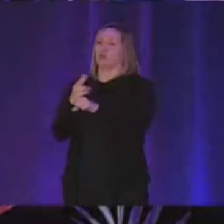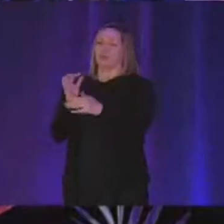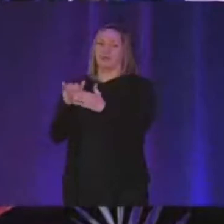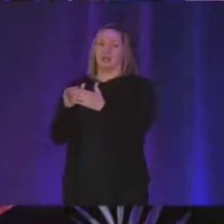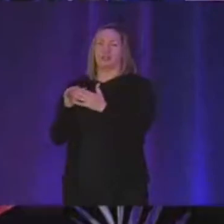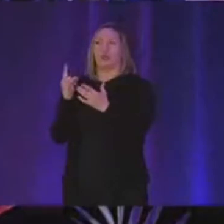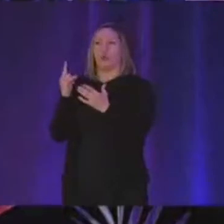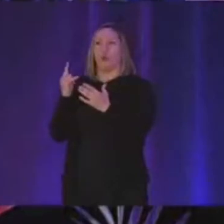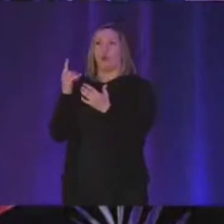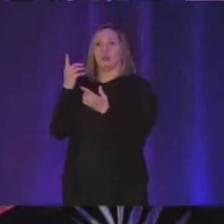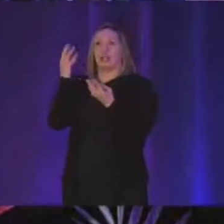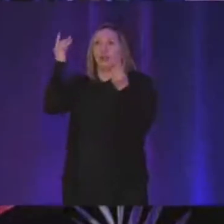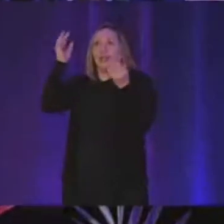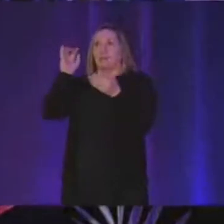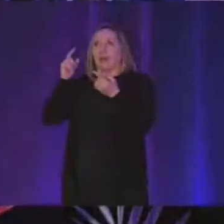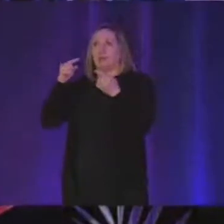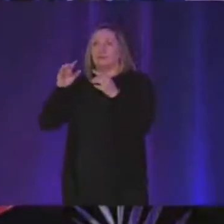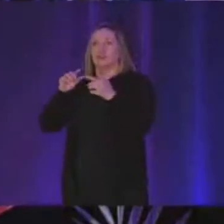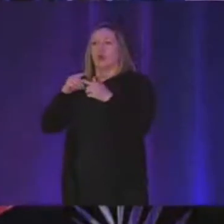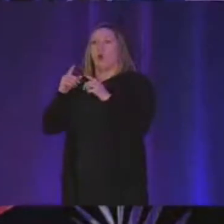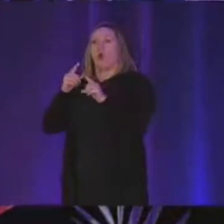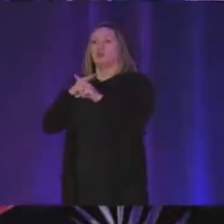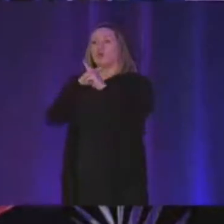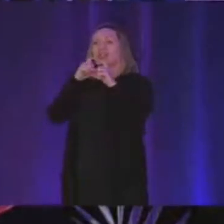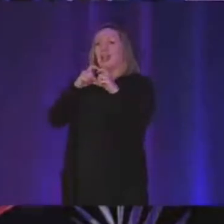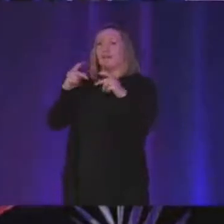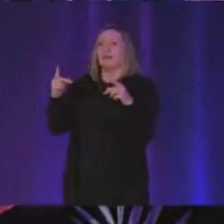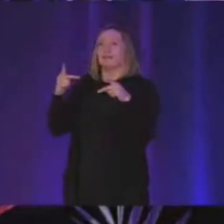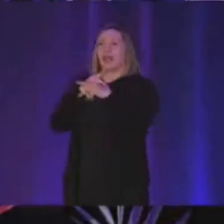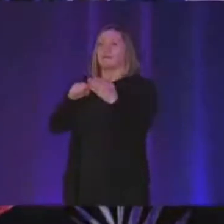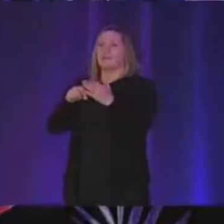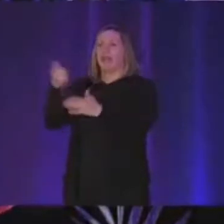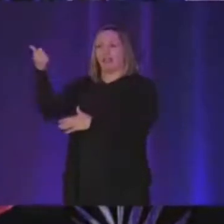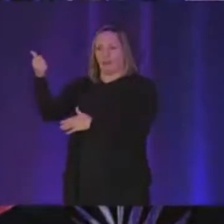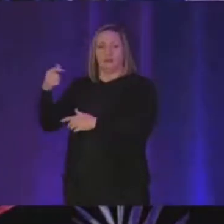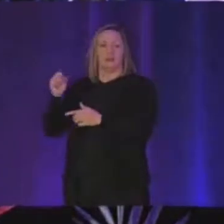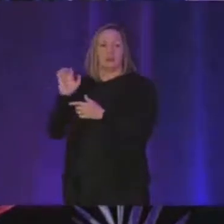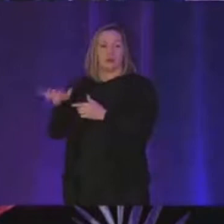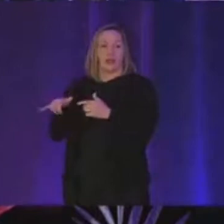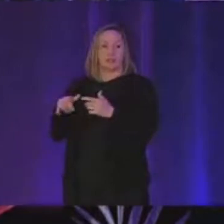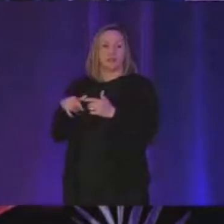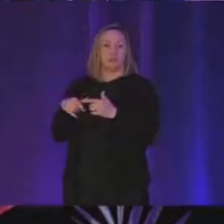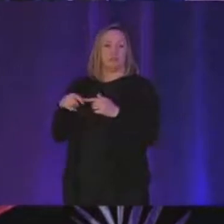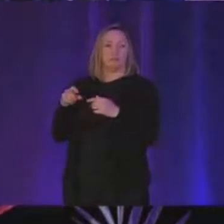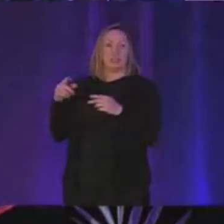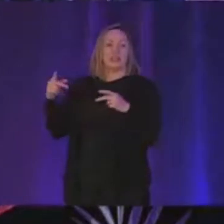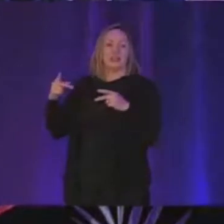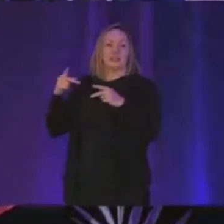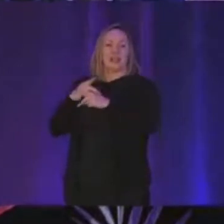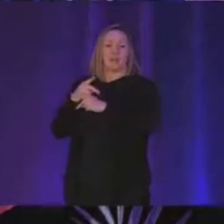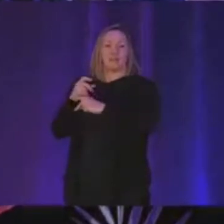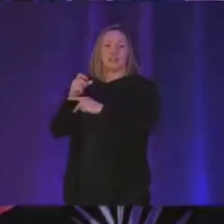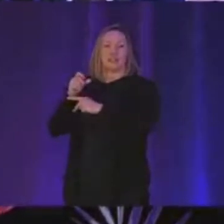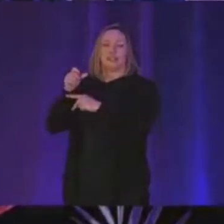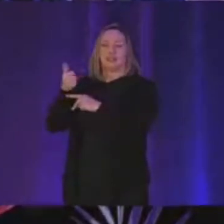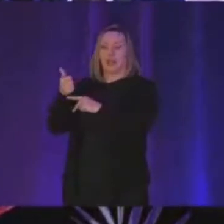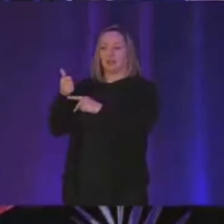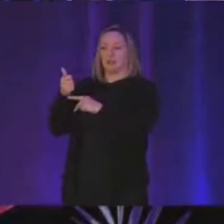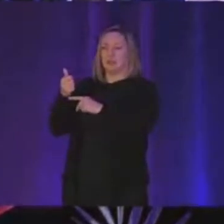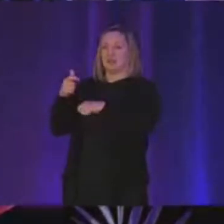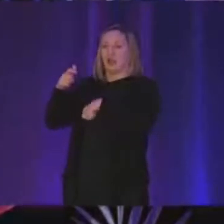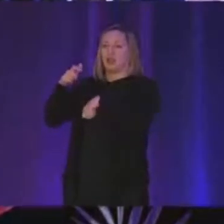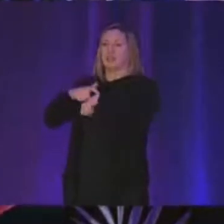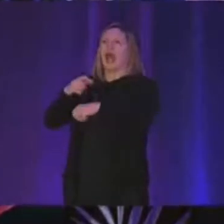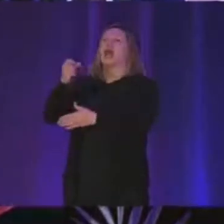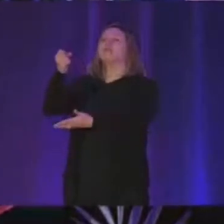you're thinking in your head but there's also a decoding timestamp so this is uh the timestamp at which the frame needs to